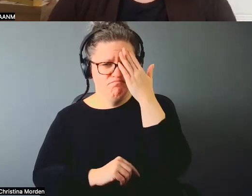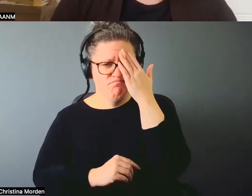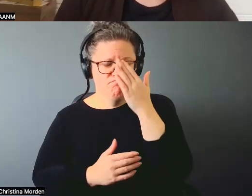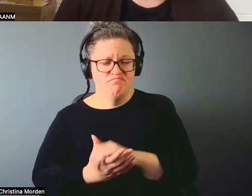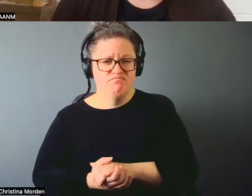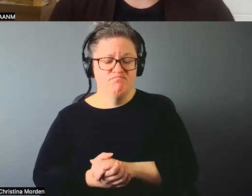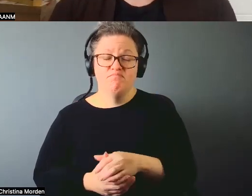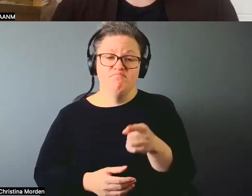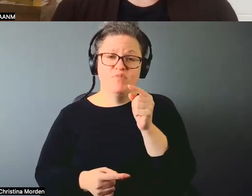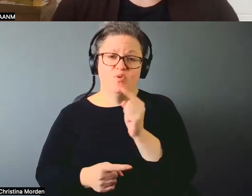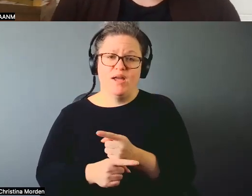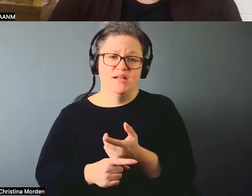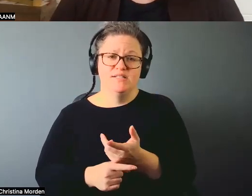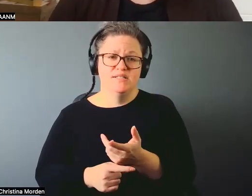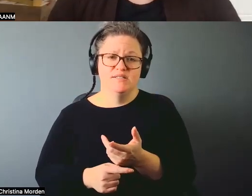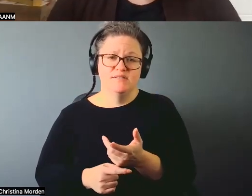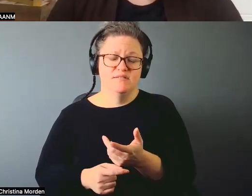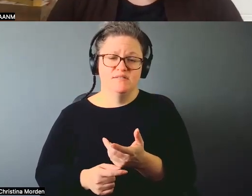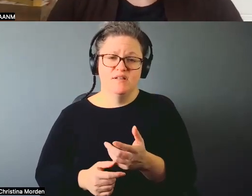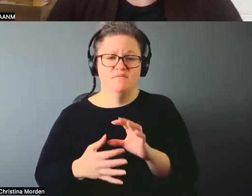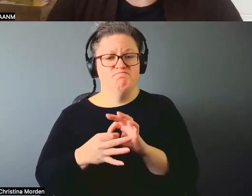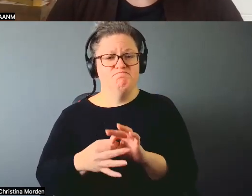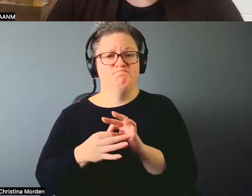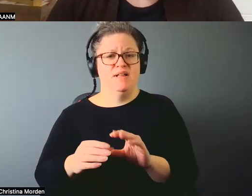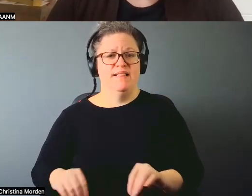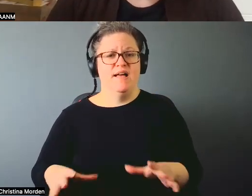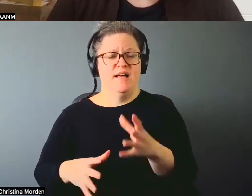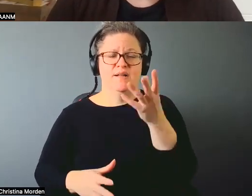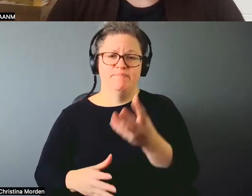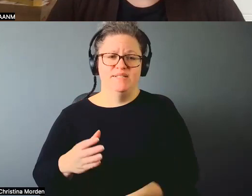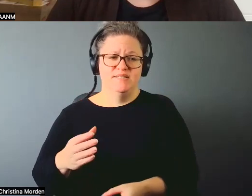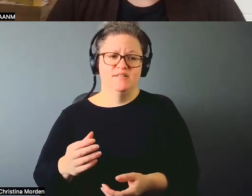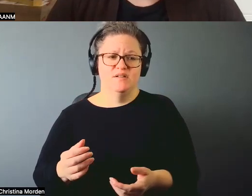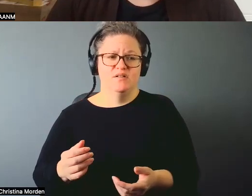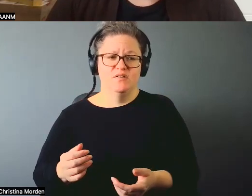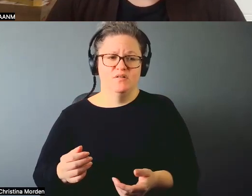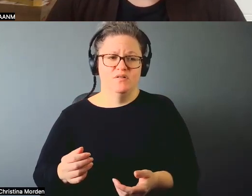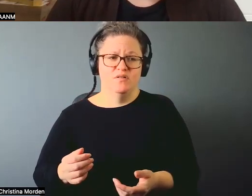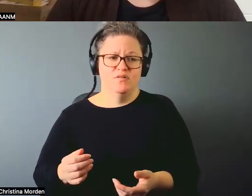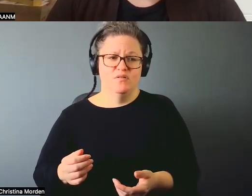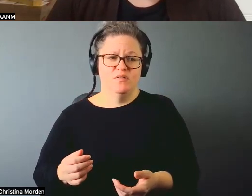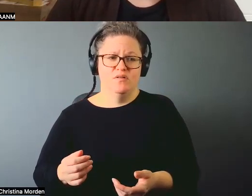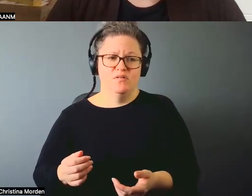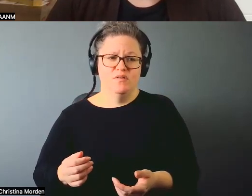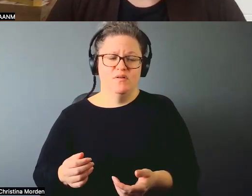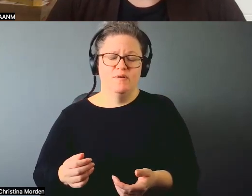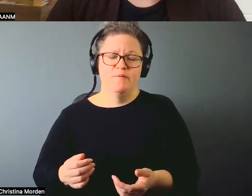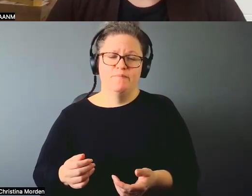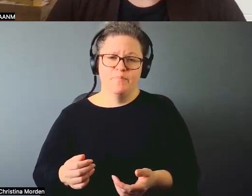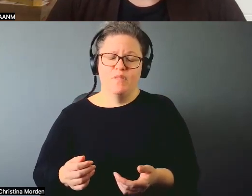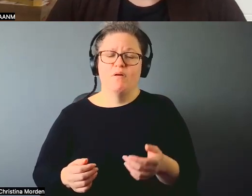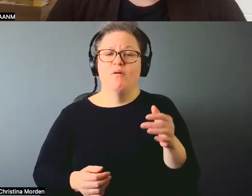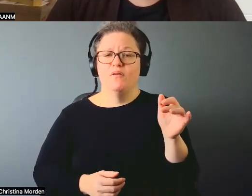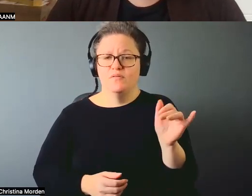And you're right. It's such a missing piece. You figure we're still having conversations. I mean, you know, this is why also.